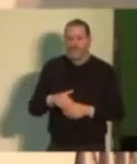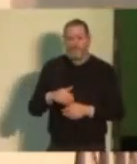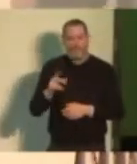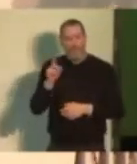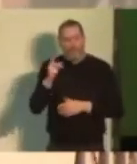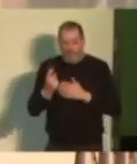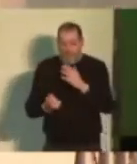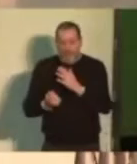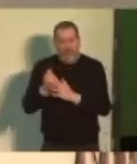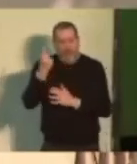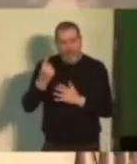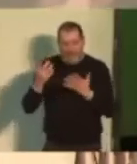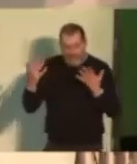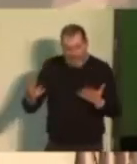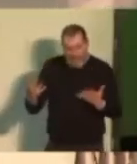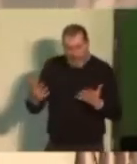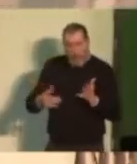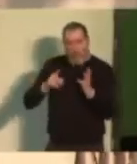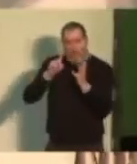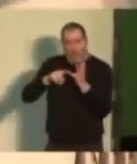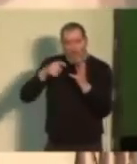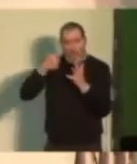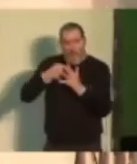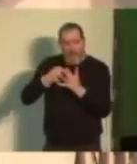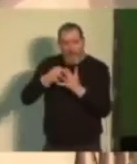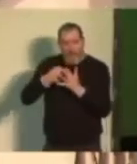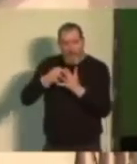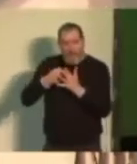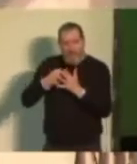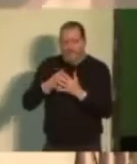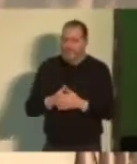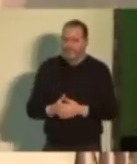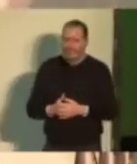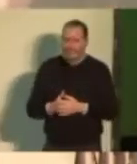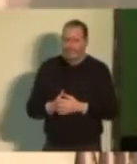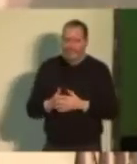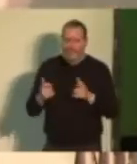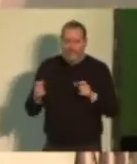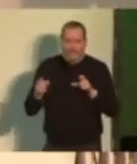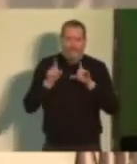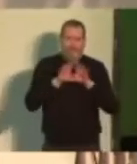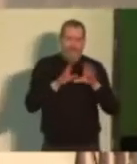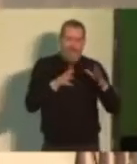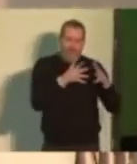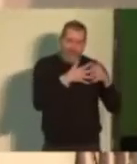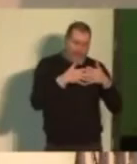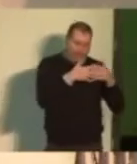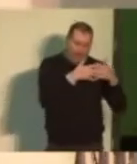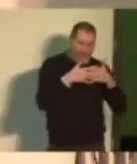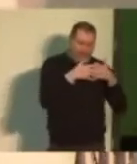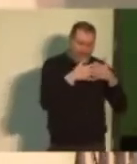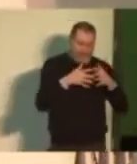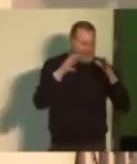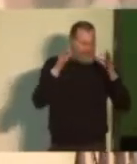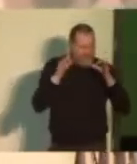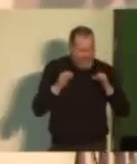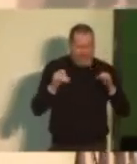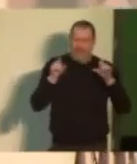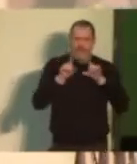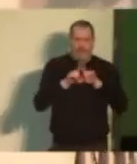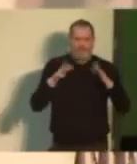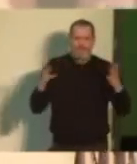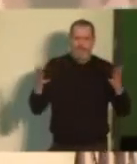today in the UK is no different than what is going on in the United States of America. Same